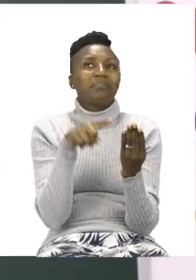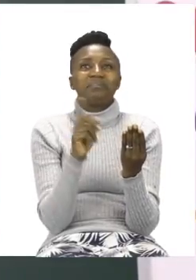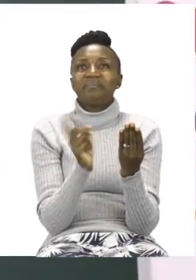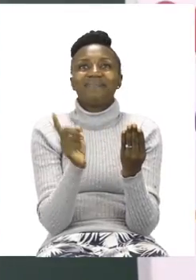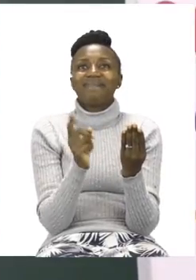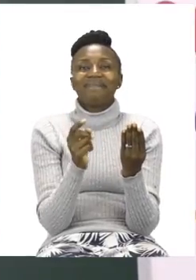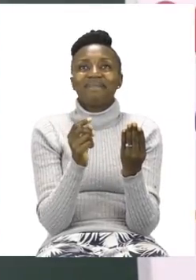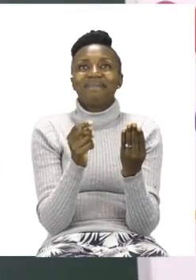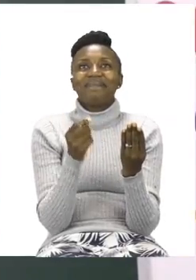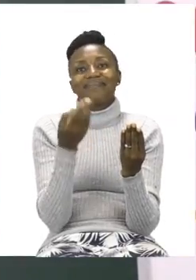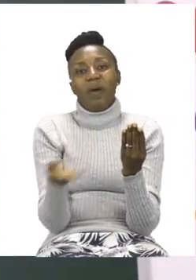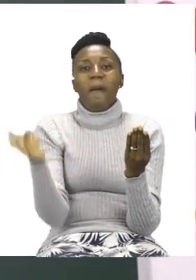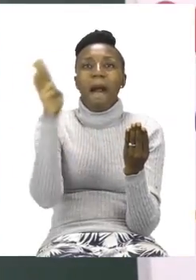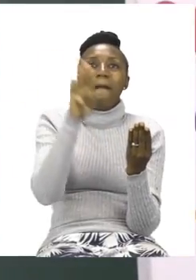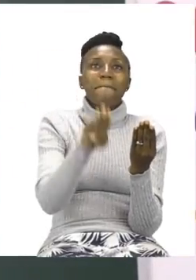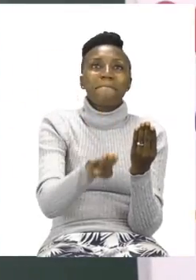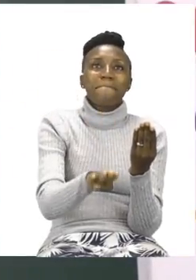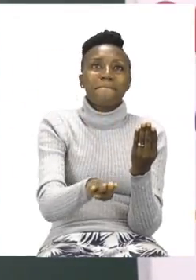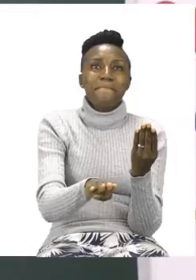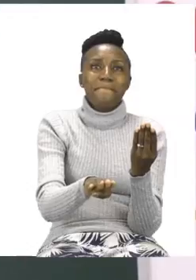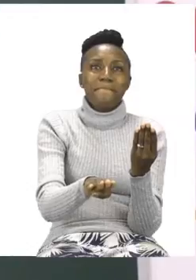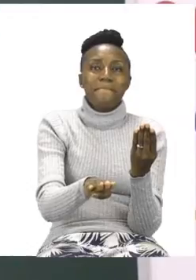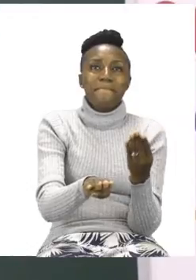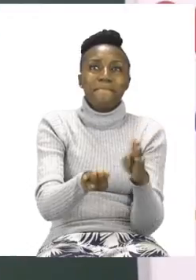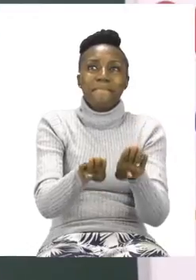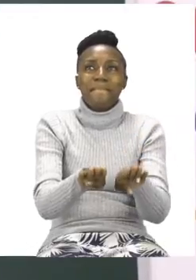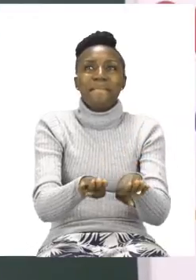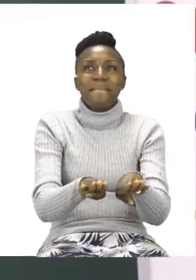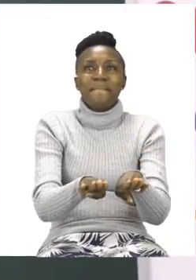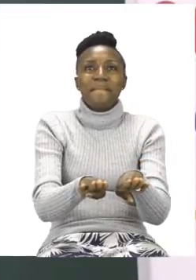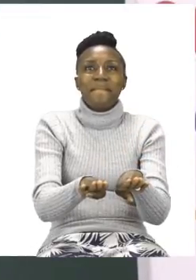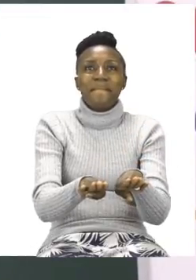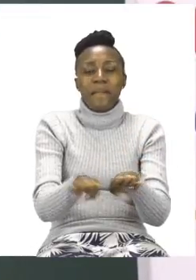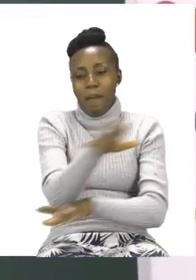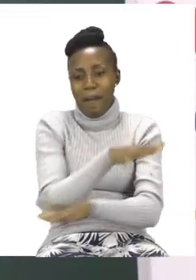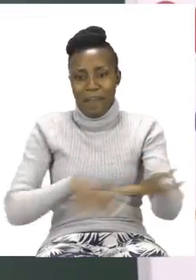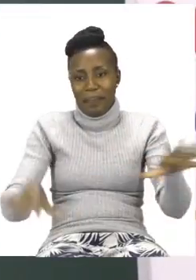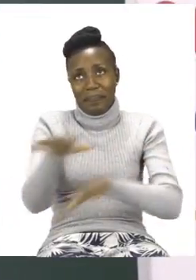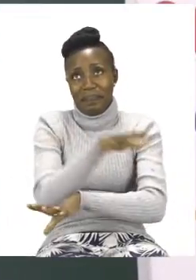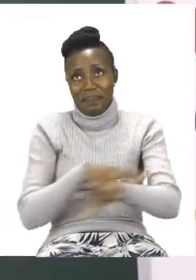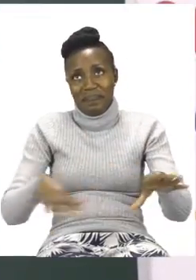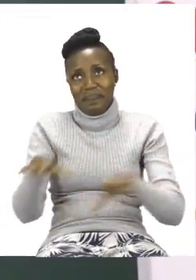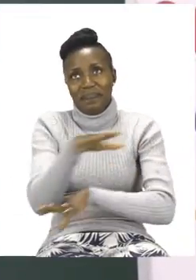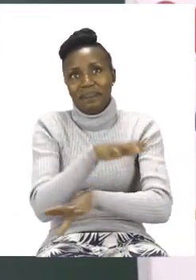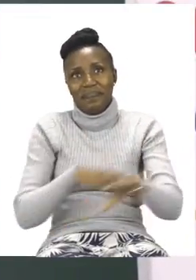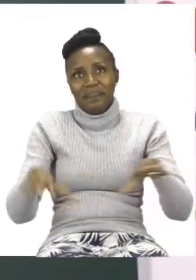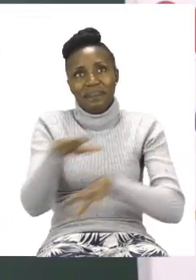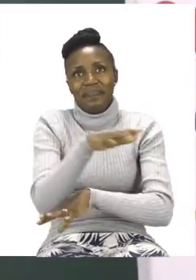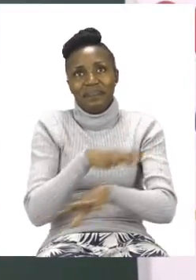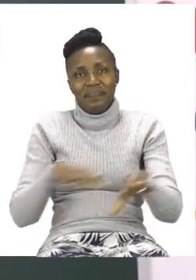it's not the one. So I have to put both pictures down again. And then I shuffle, shuffle,